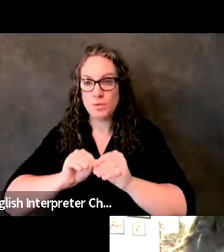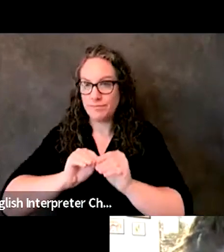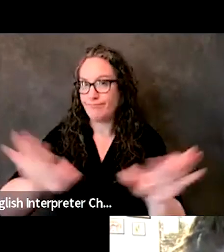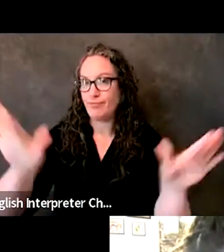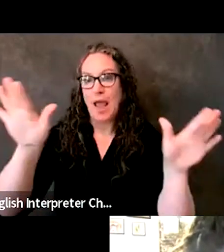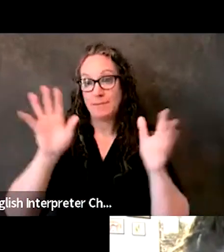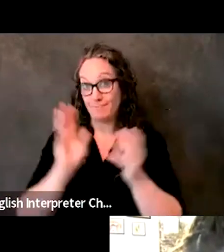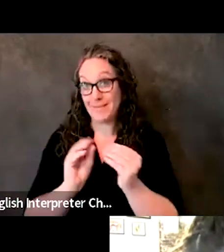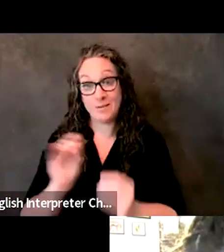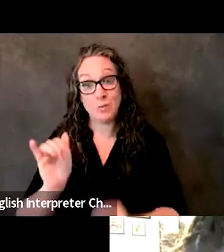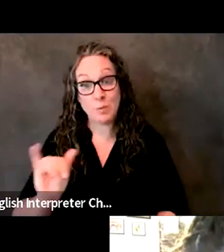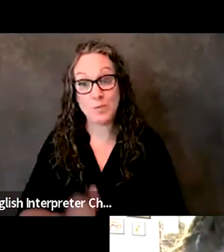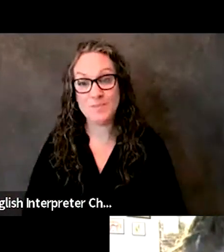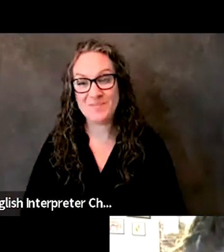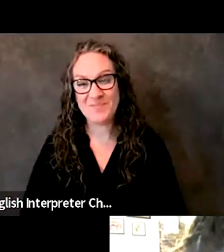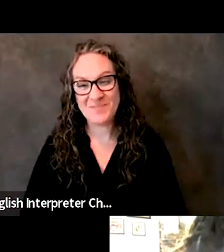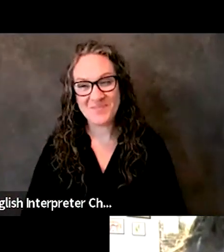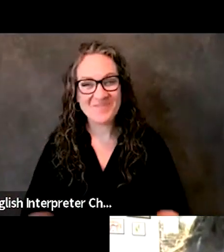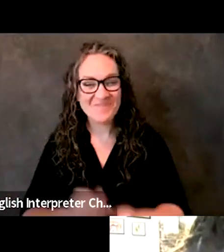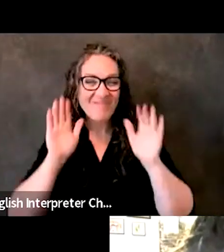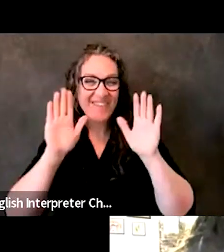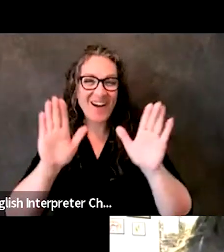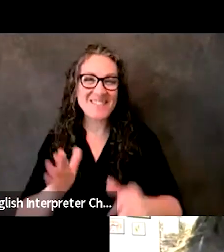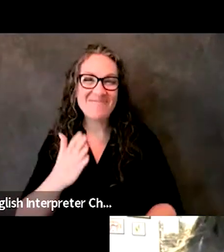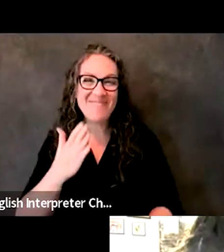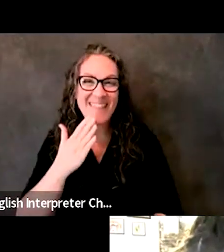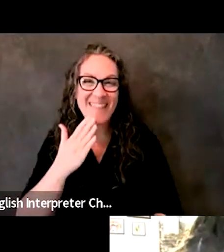Okay. Awesome. Thanks, Sanam.